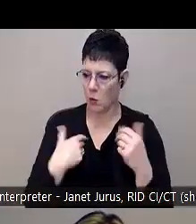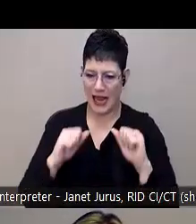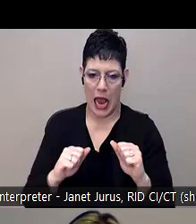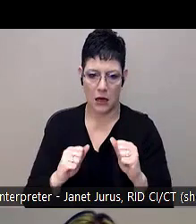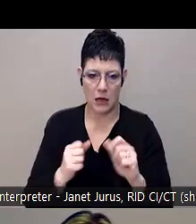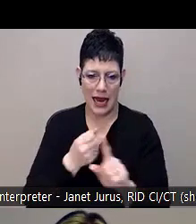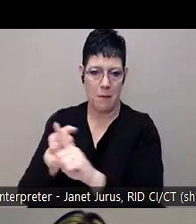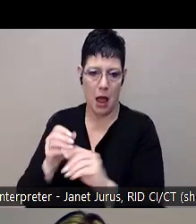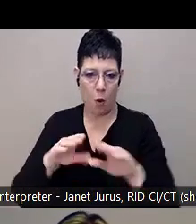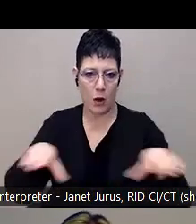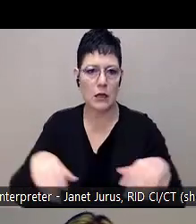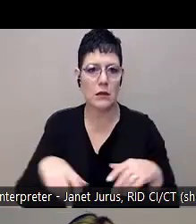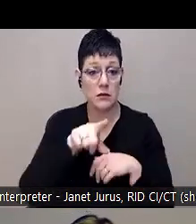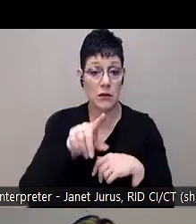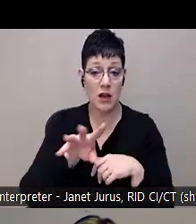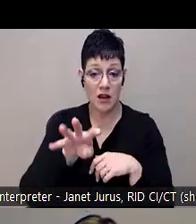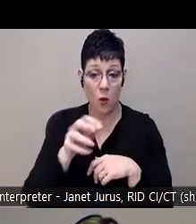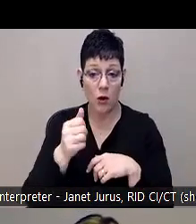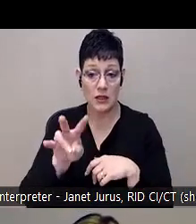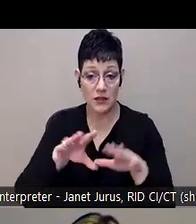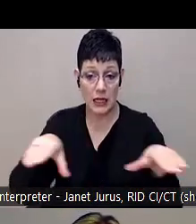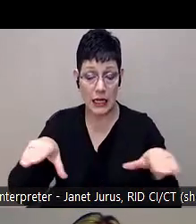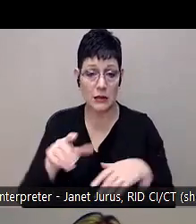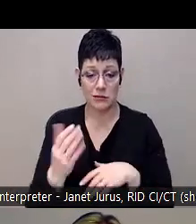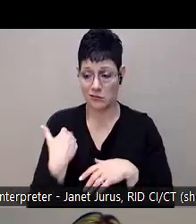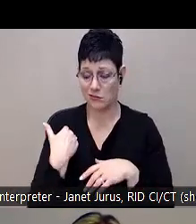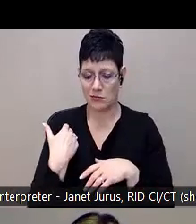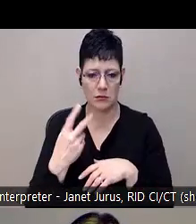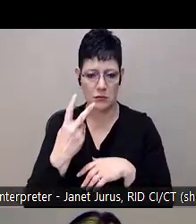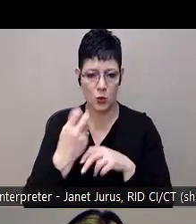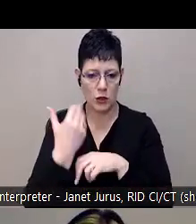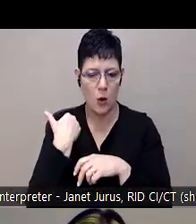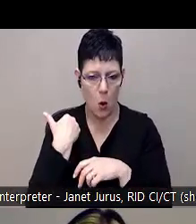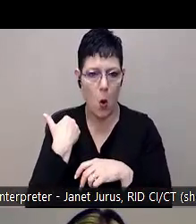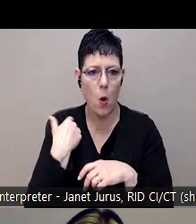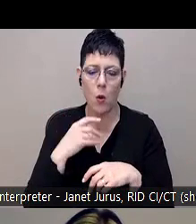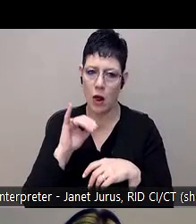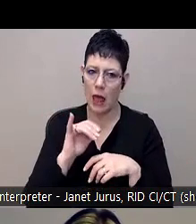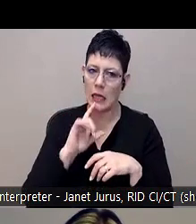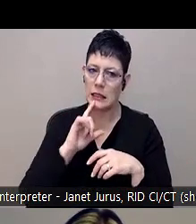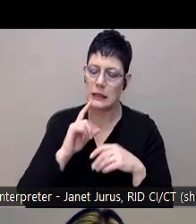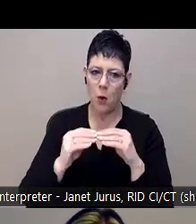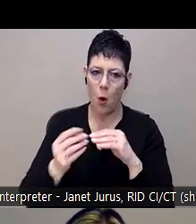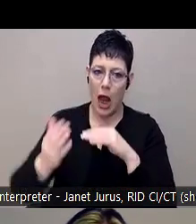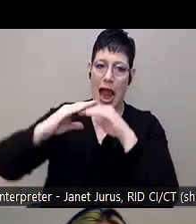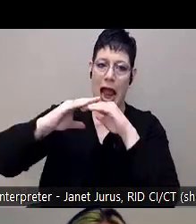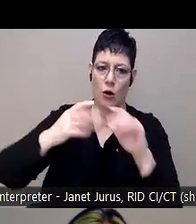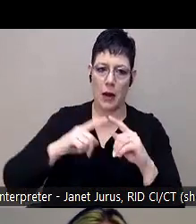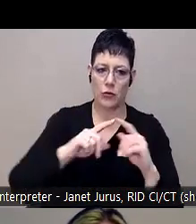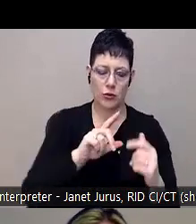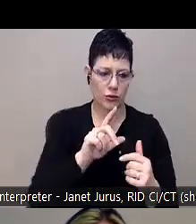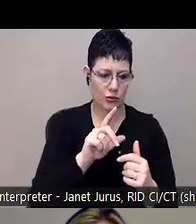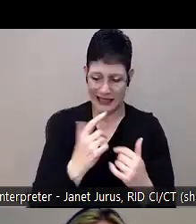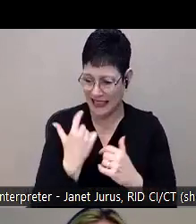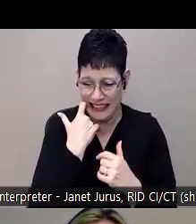looking at the 417 students served in 2022, that is much higher. I believe Chris in 2023 and